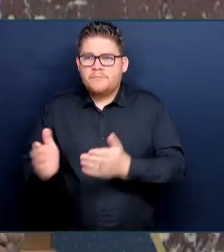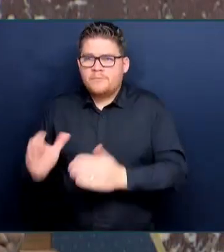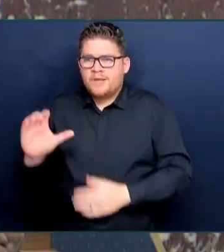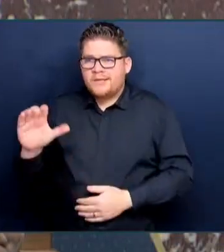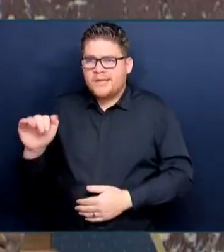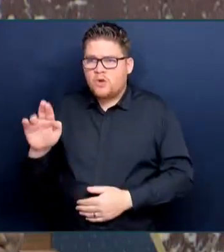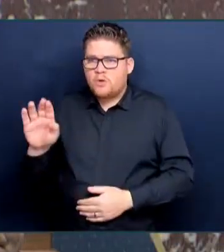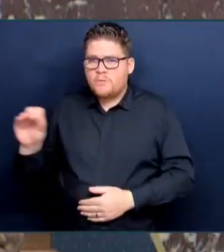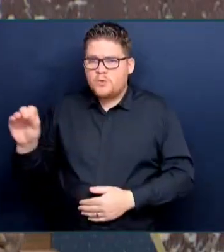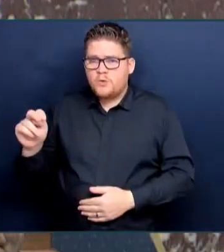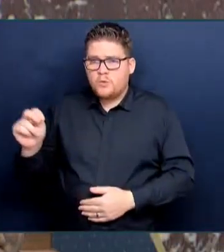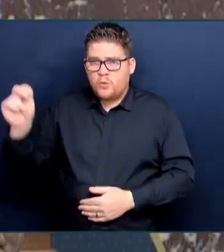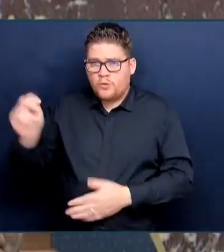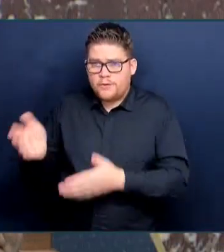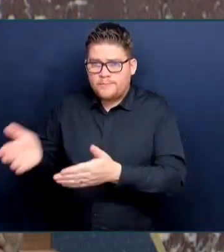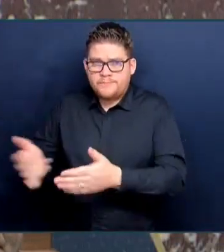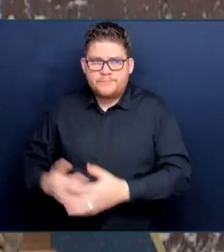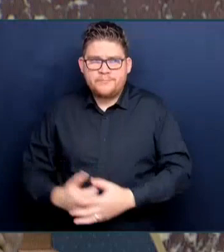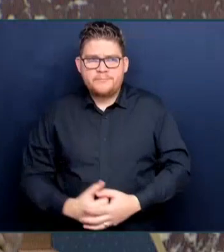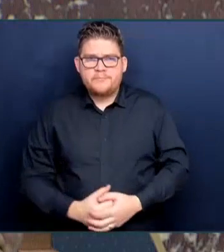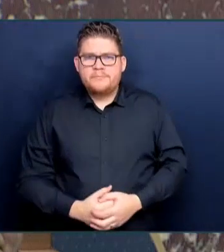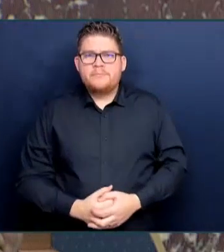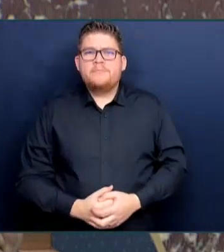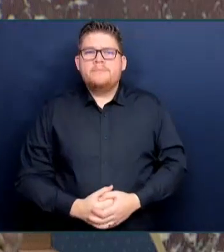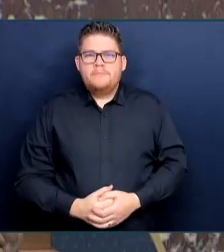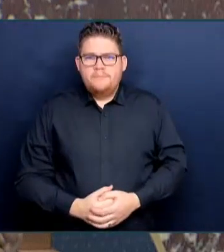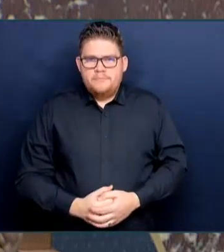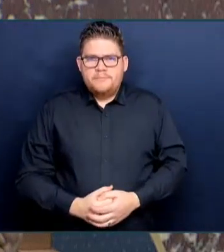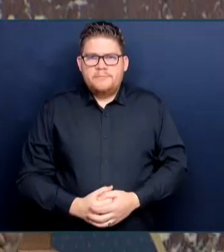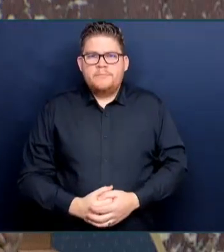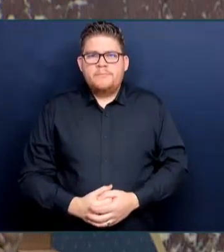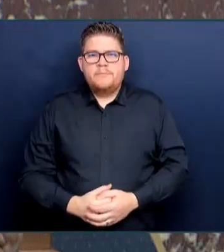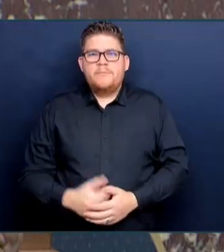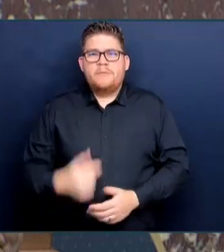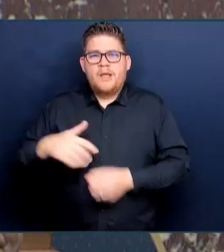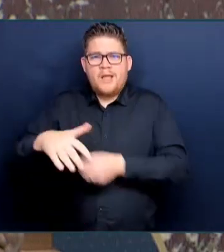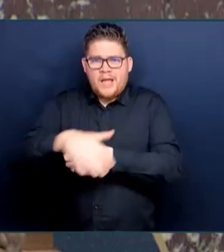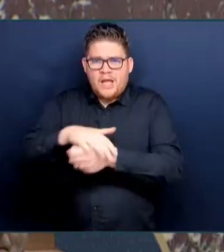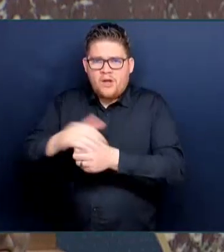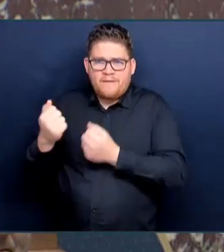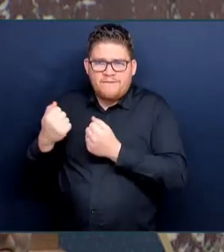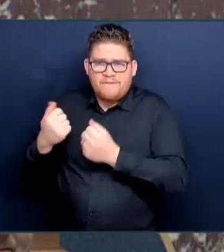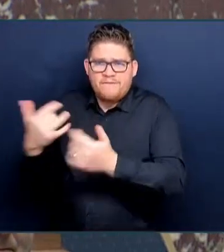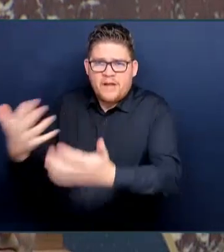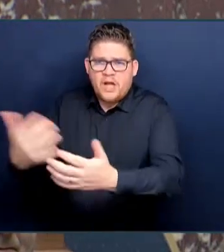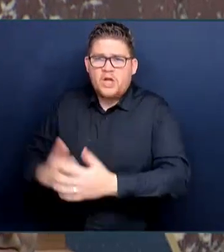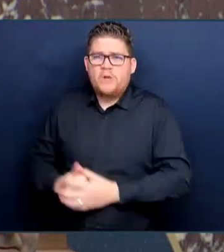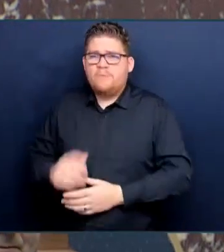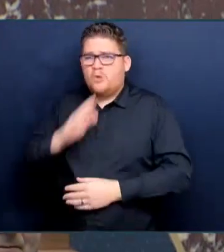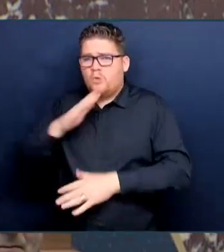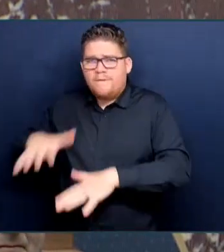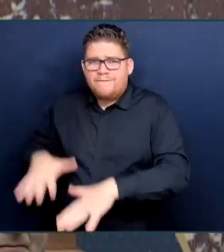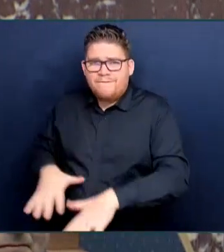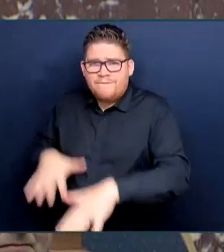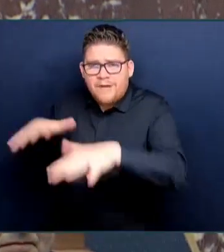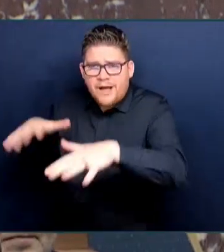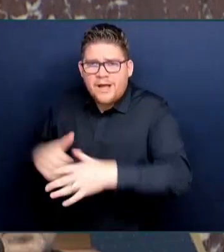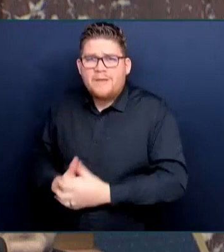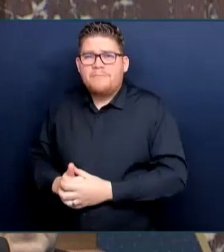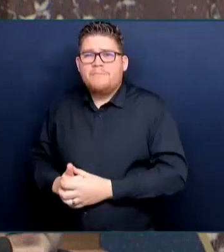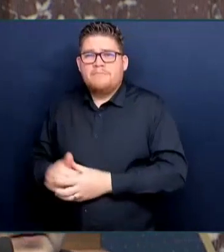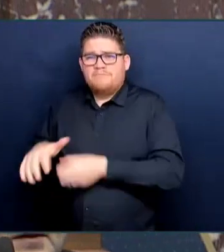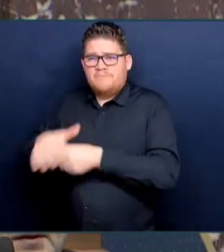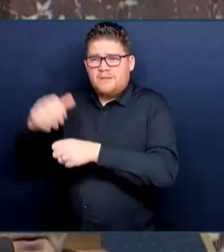in Caribou North have caused dramatic damage in recent years, with hundreds of roads impacted, washed out